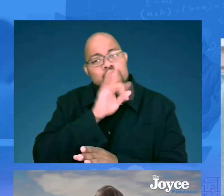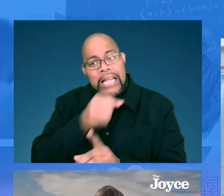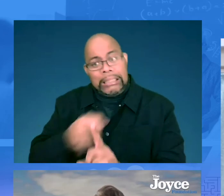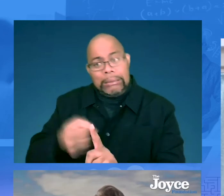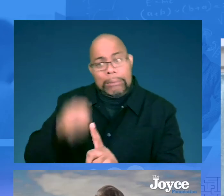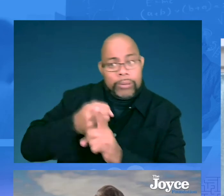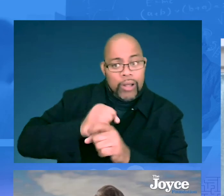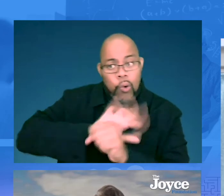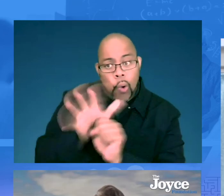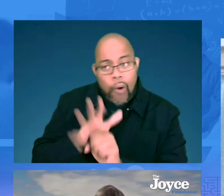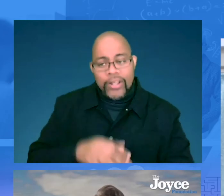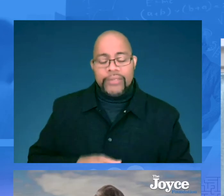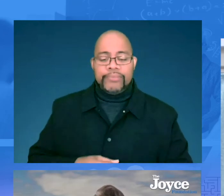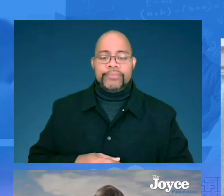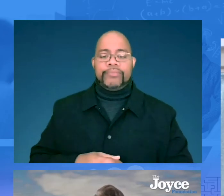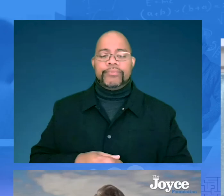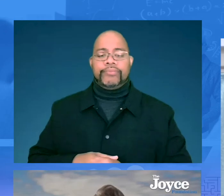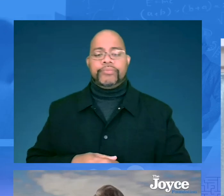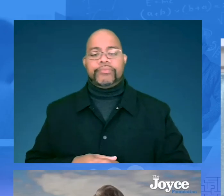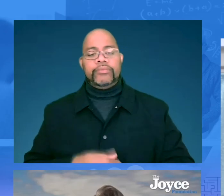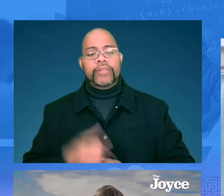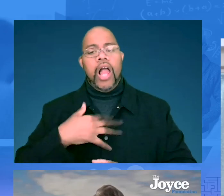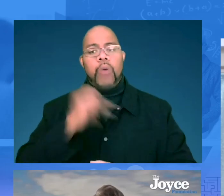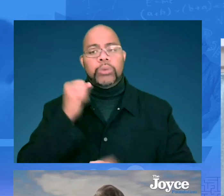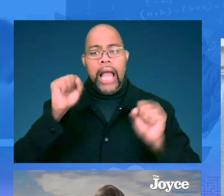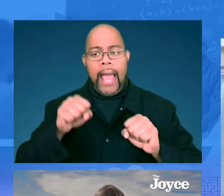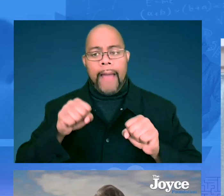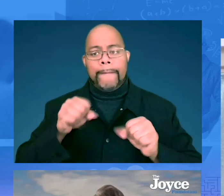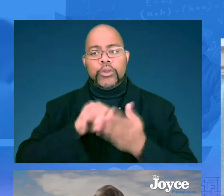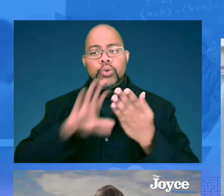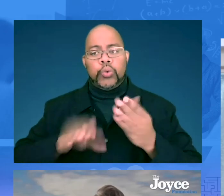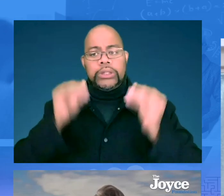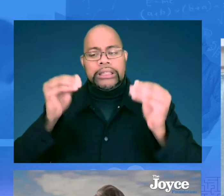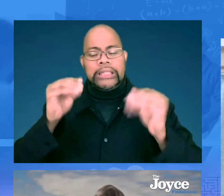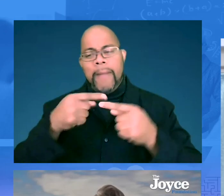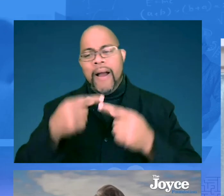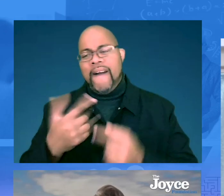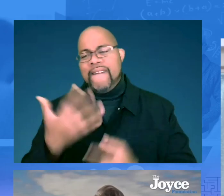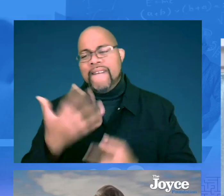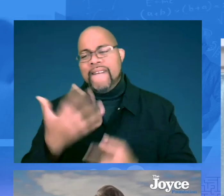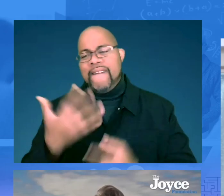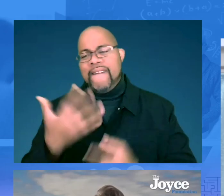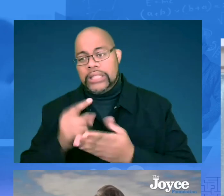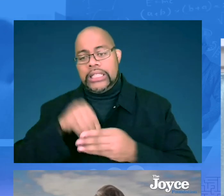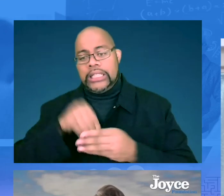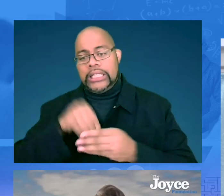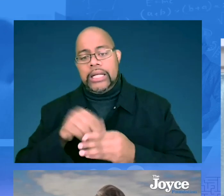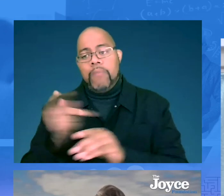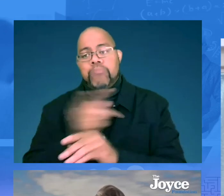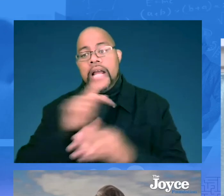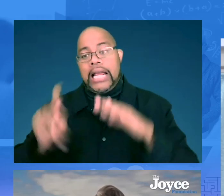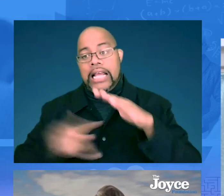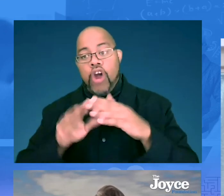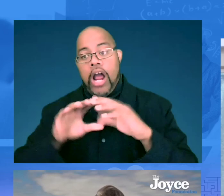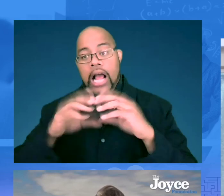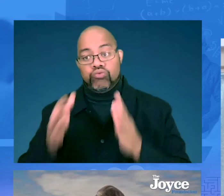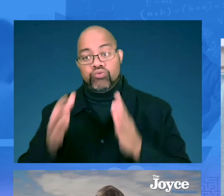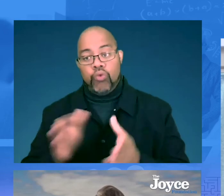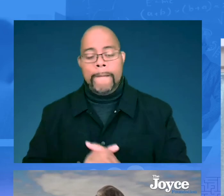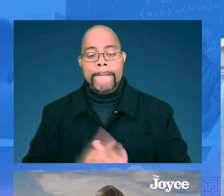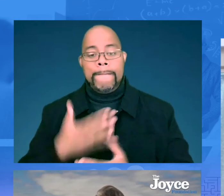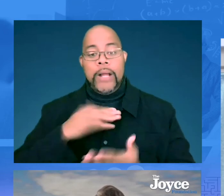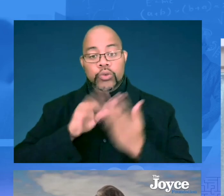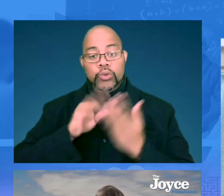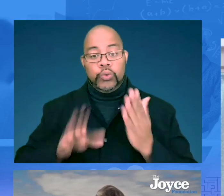before, you know, it really hit the United States. I was able to student teach about five weeks in a pre